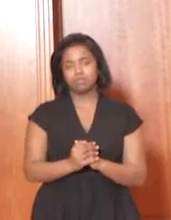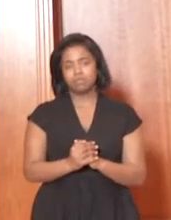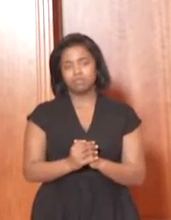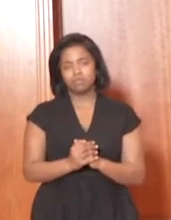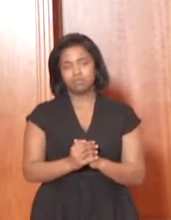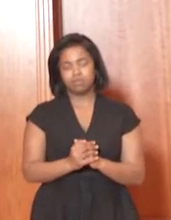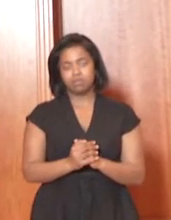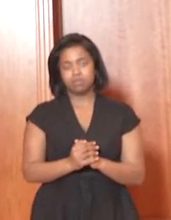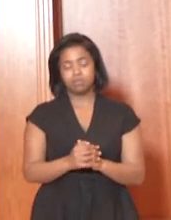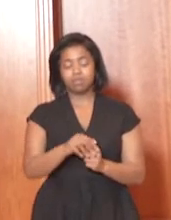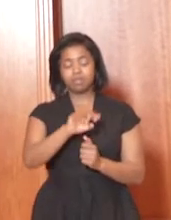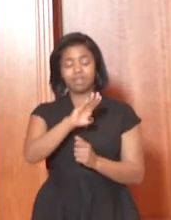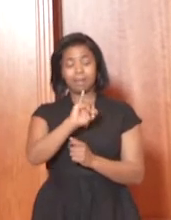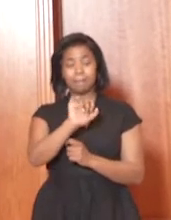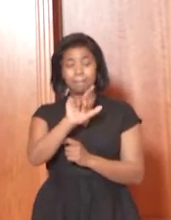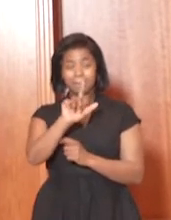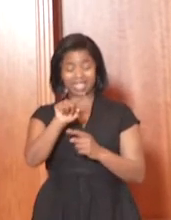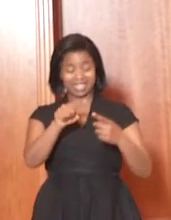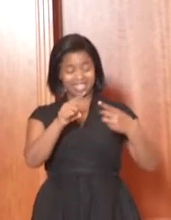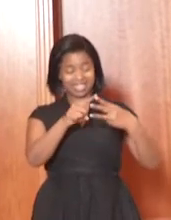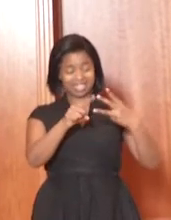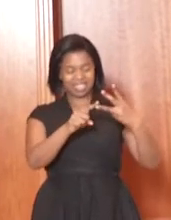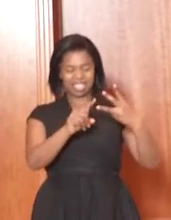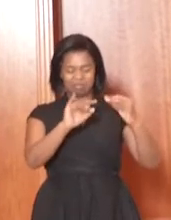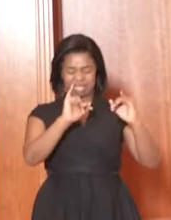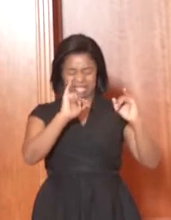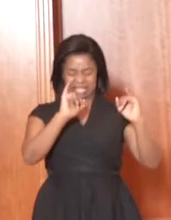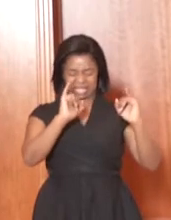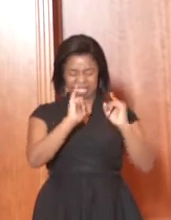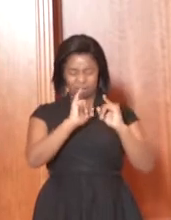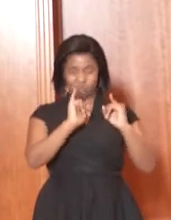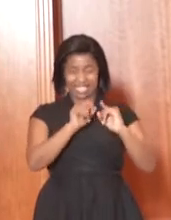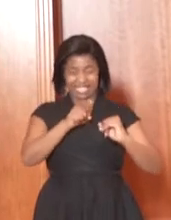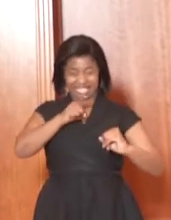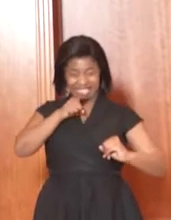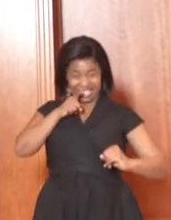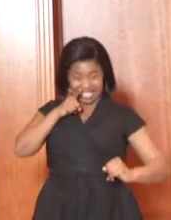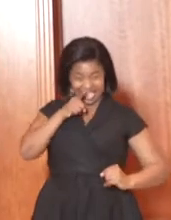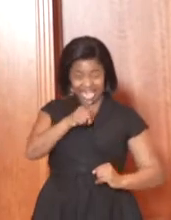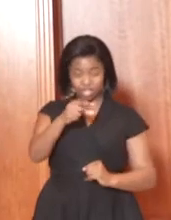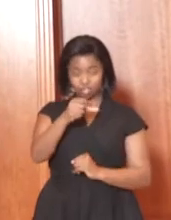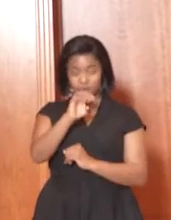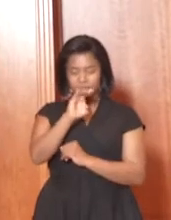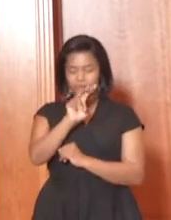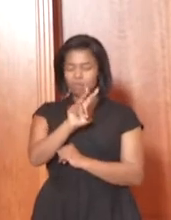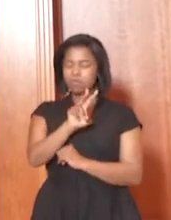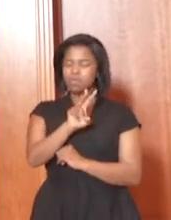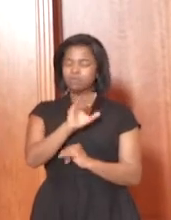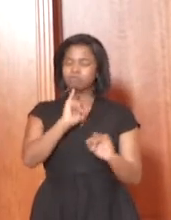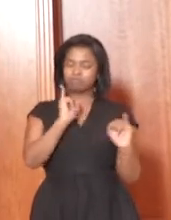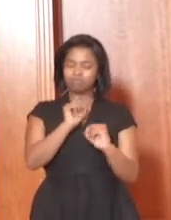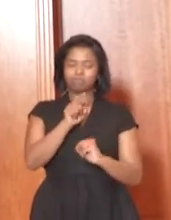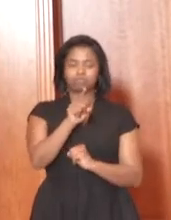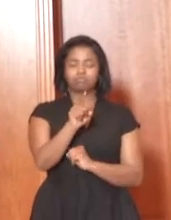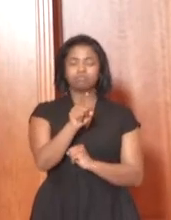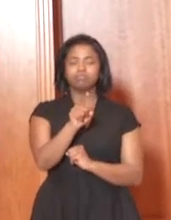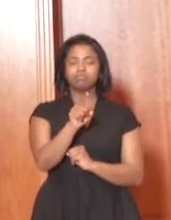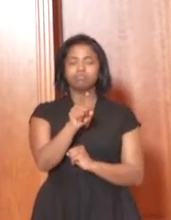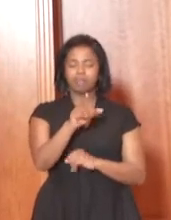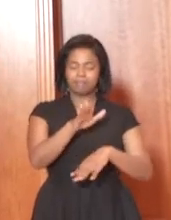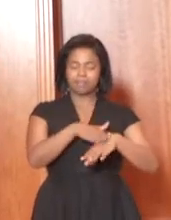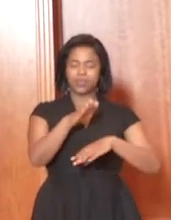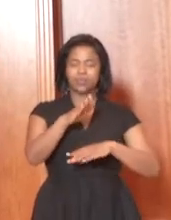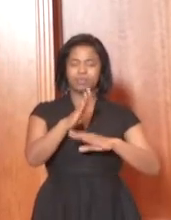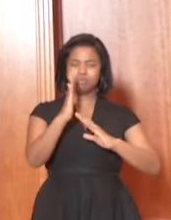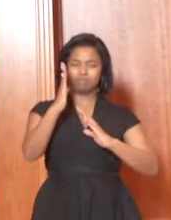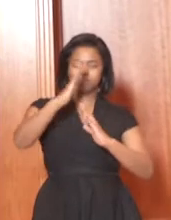I've never been more serious about anything more than getting to address gender-based violence